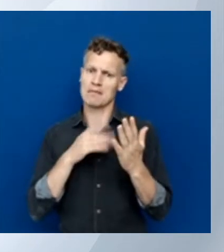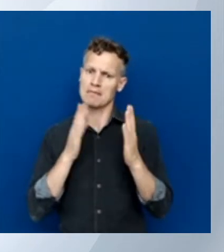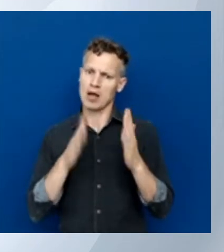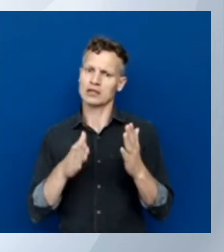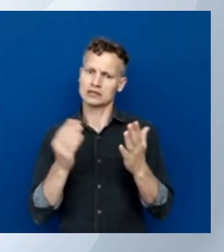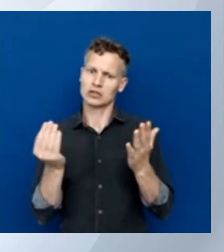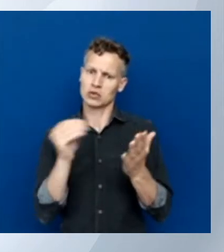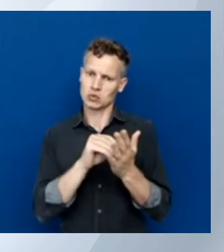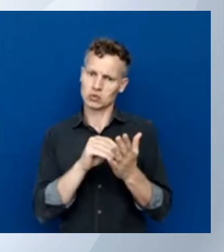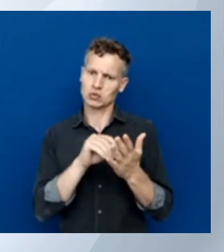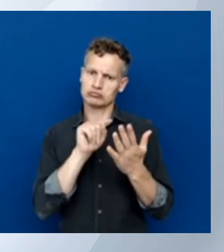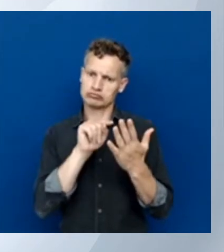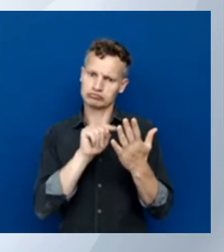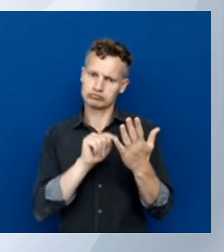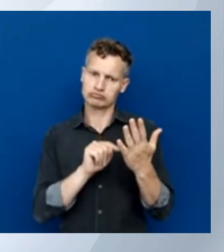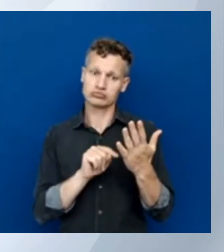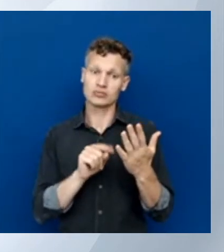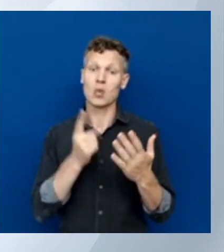creates an example.